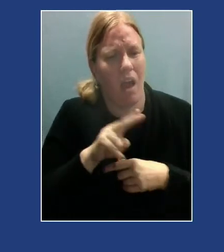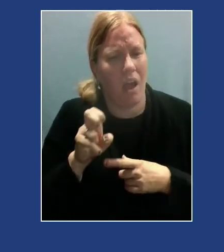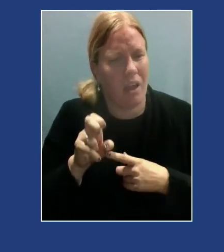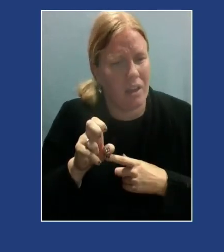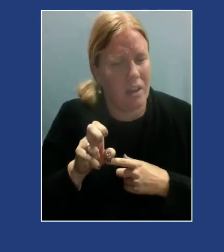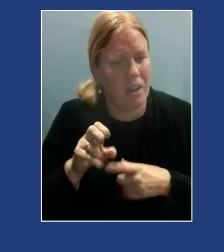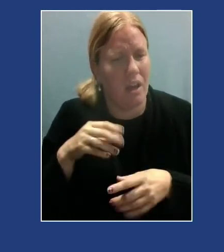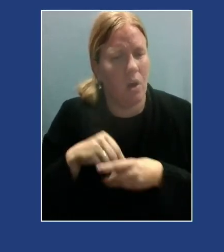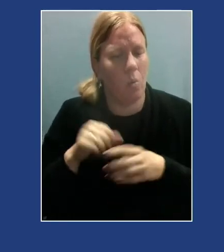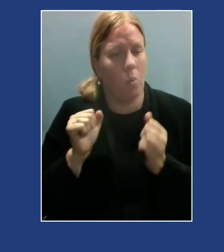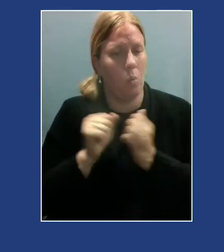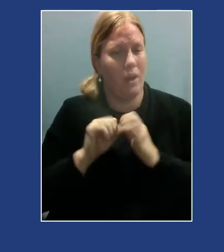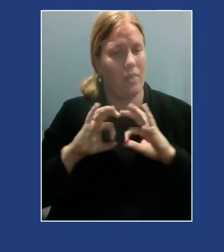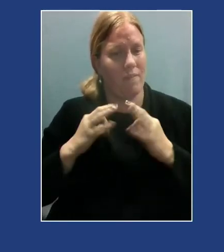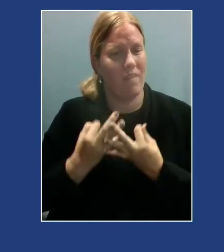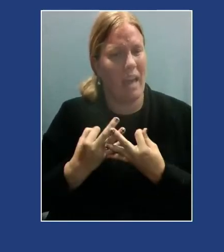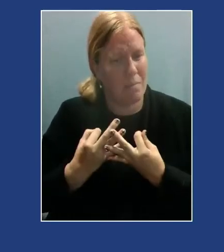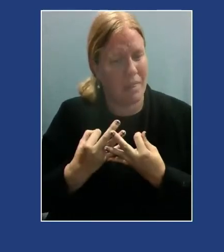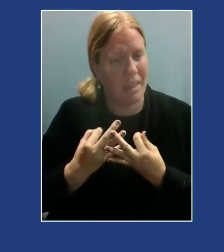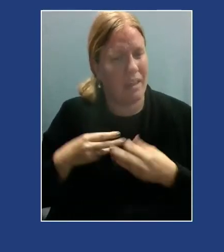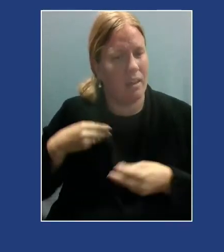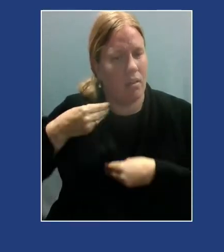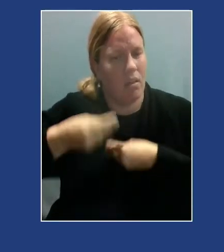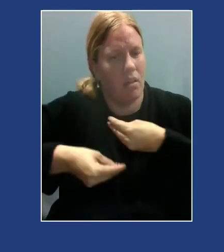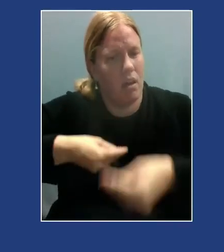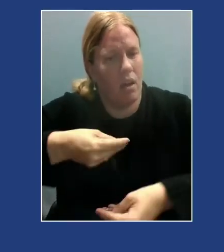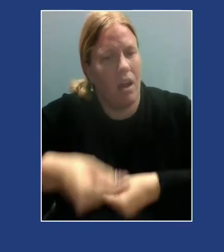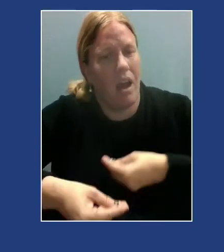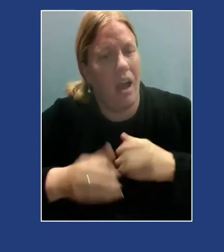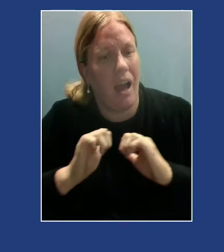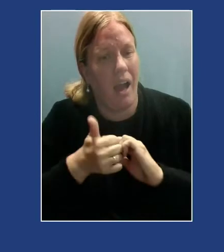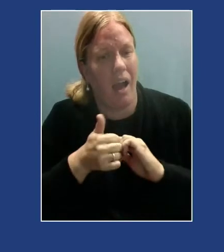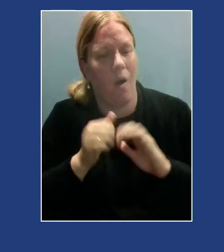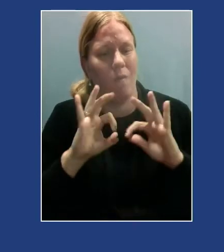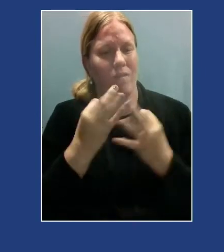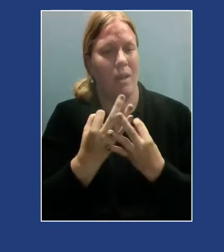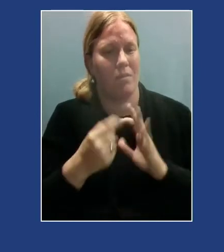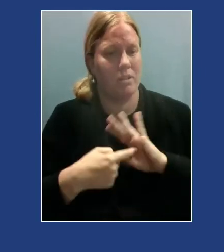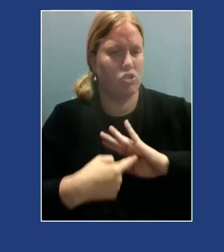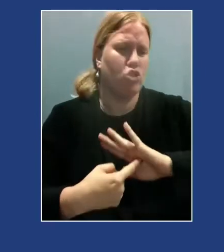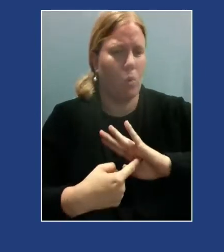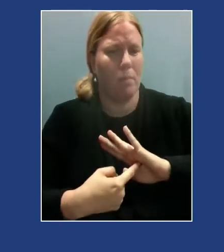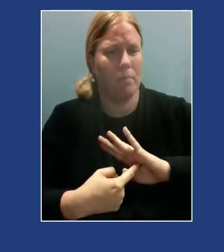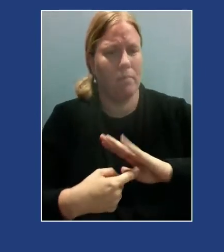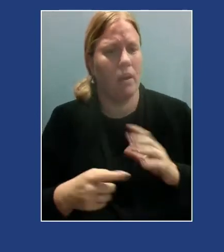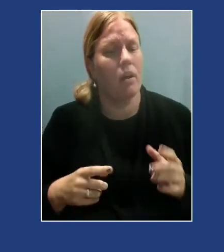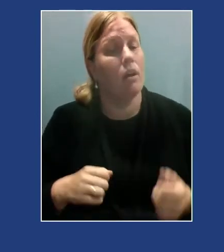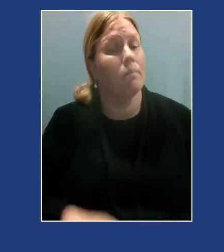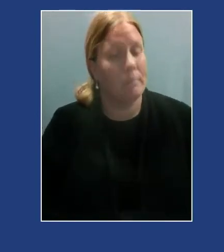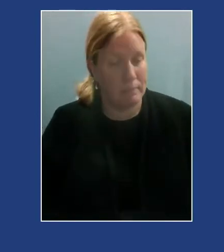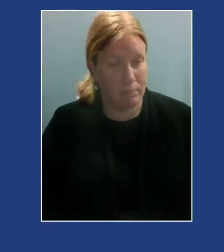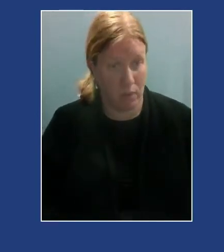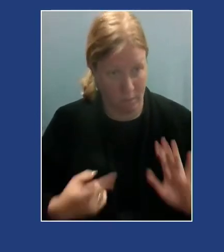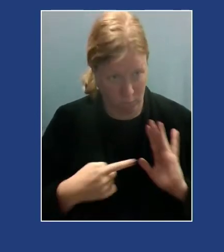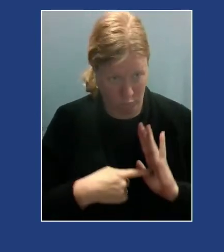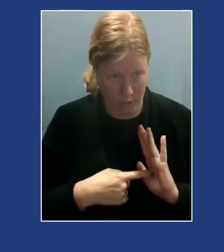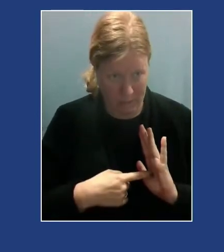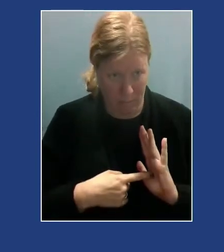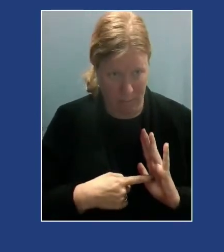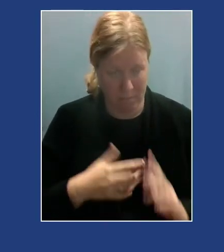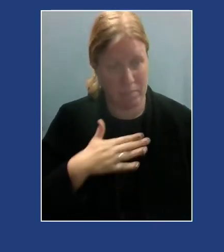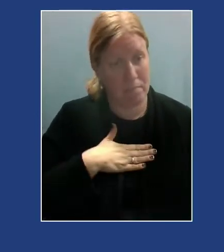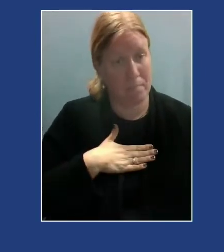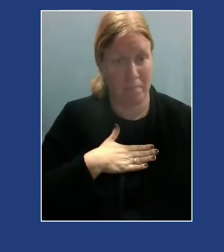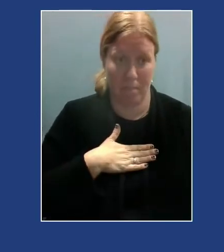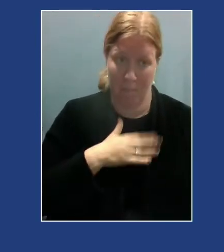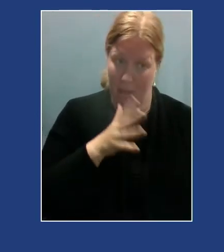And how does that inform how families show up? So for example, my grandmother, I